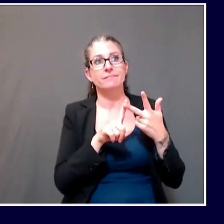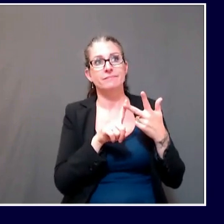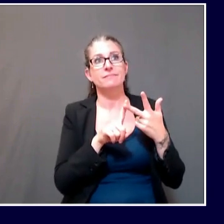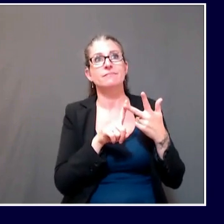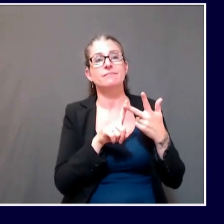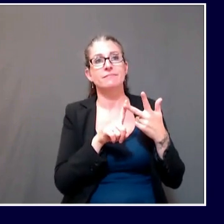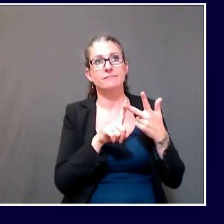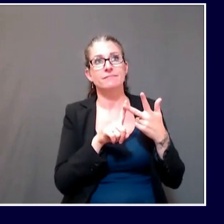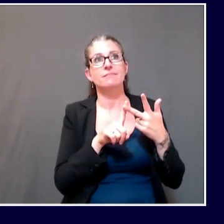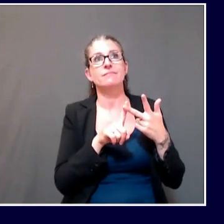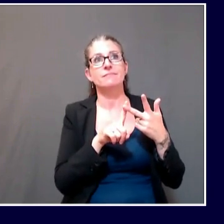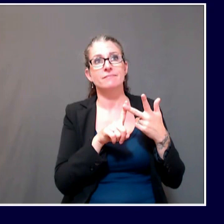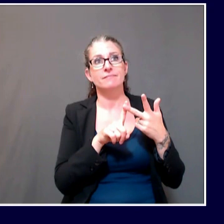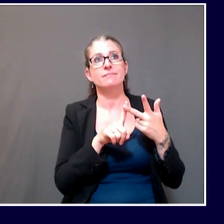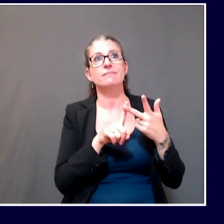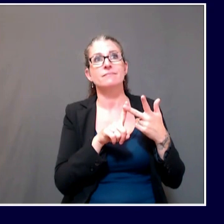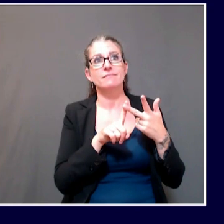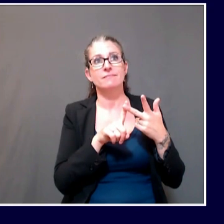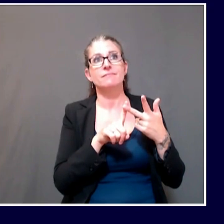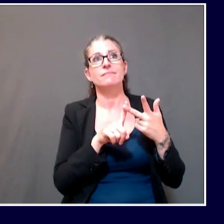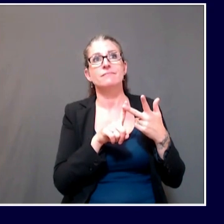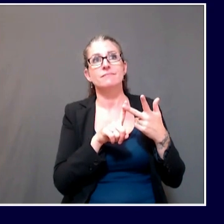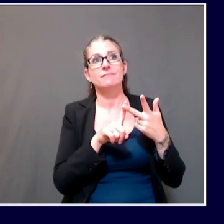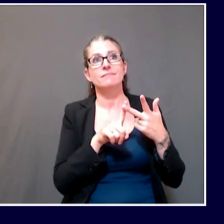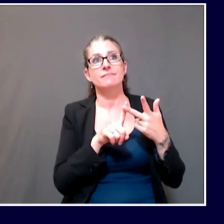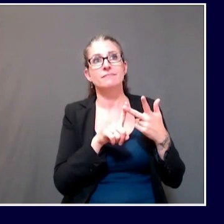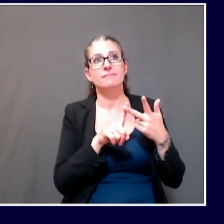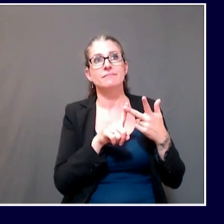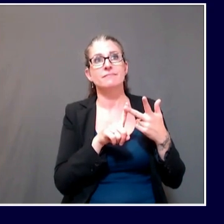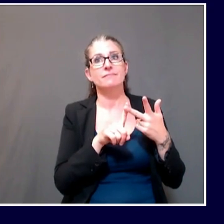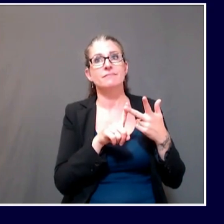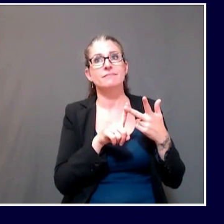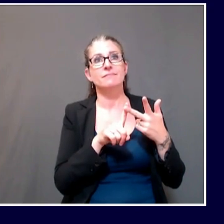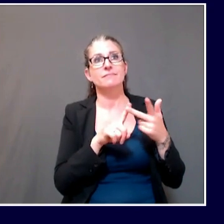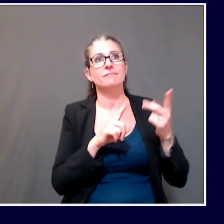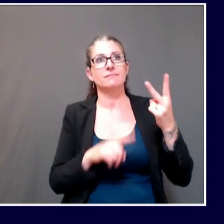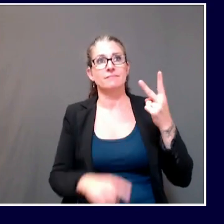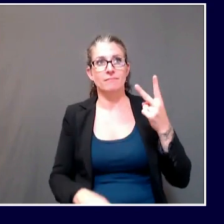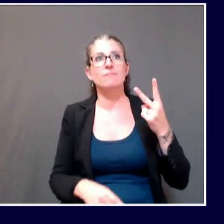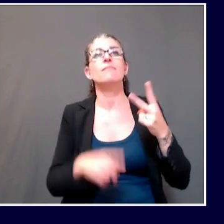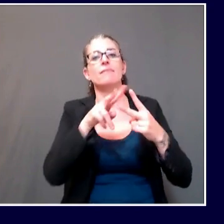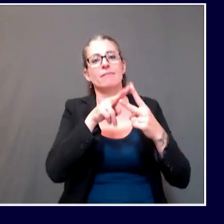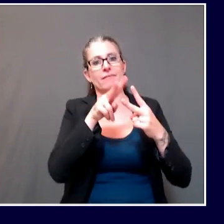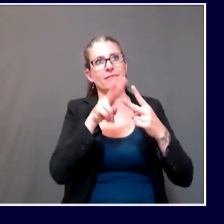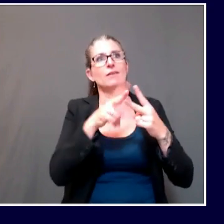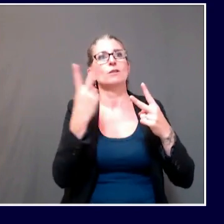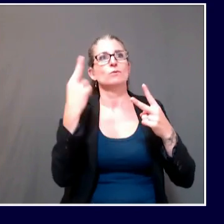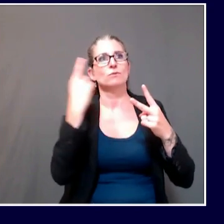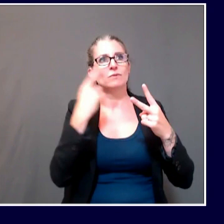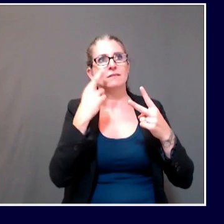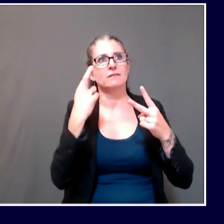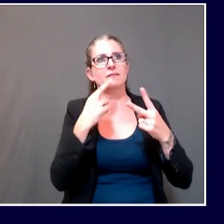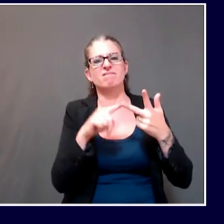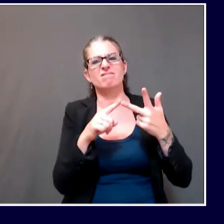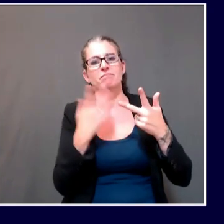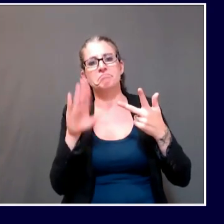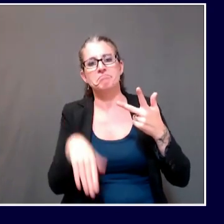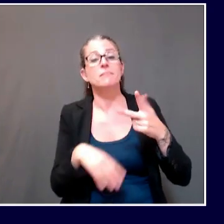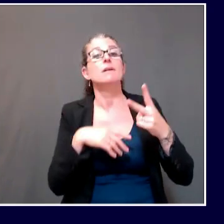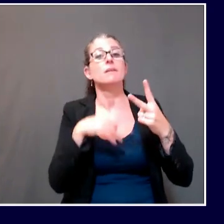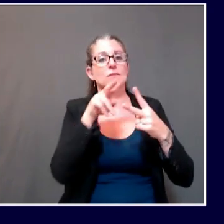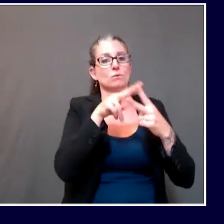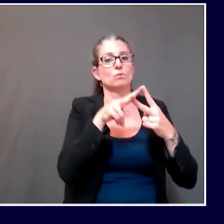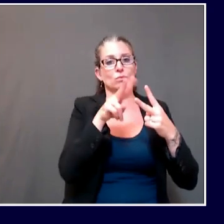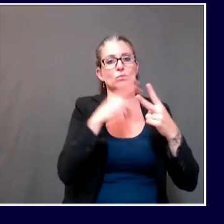threshold set in the governor's executive orders for indoor gatherings. Got it. Okay. Thank you for that. My